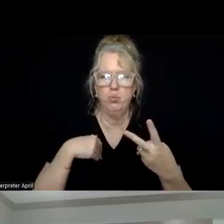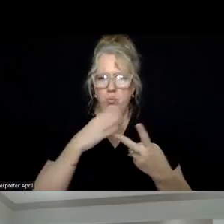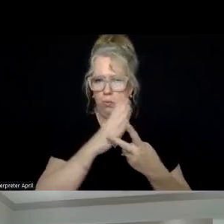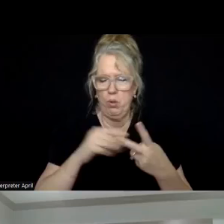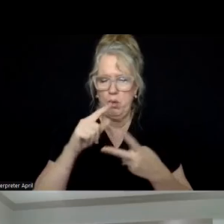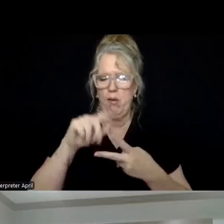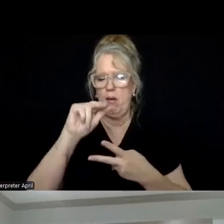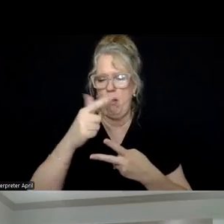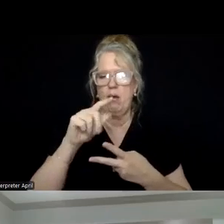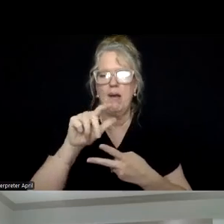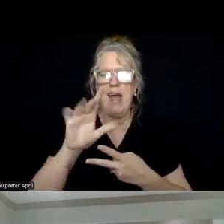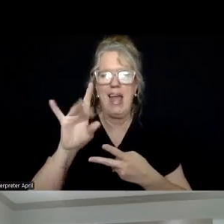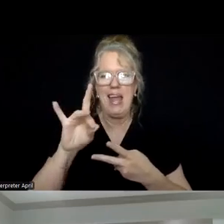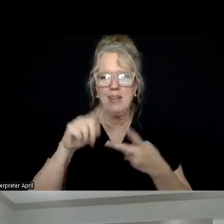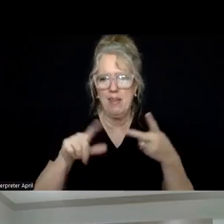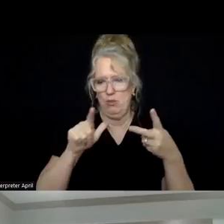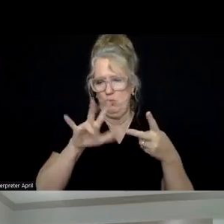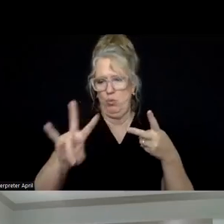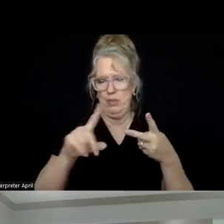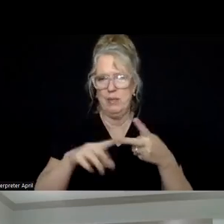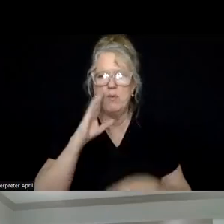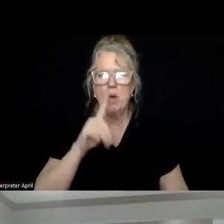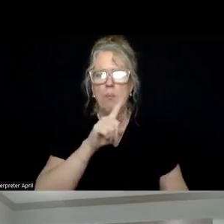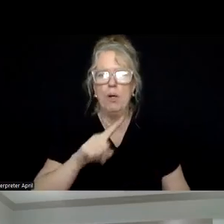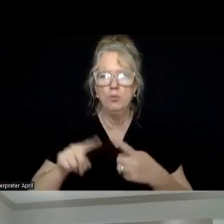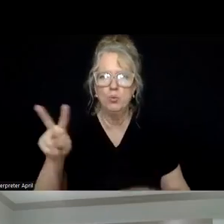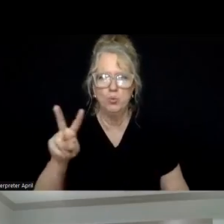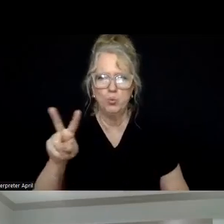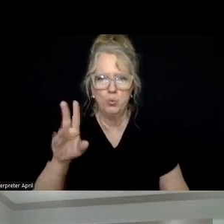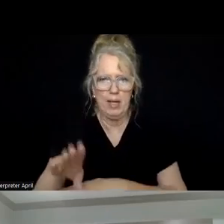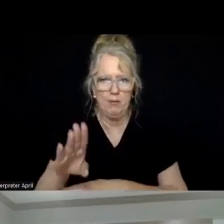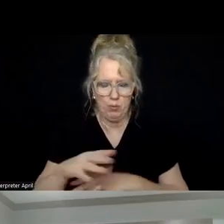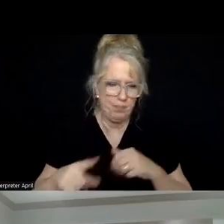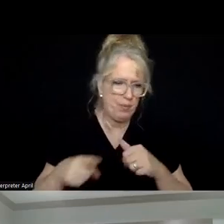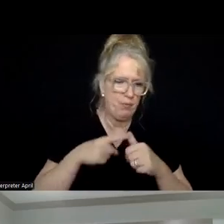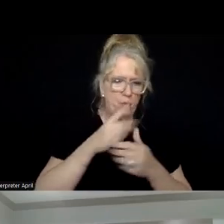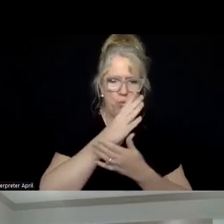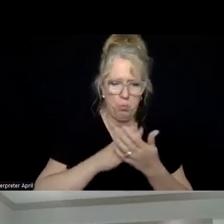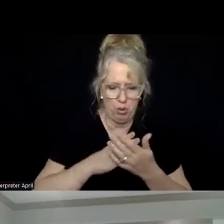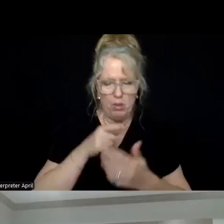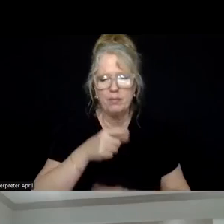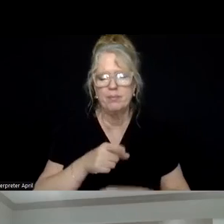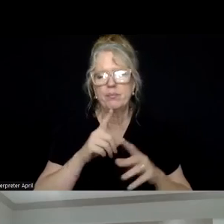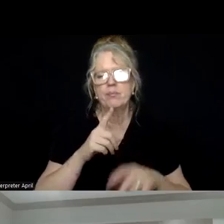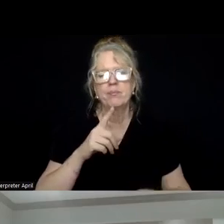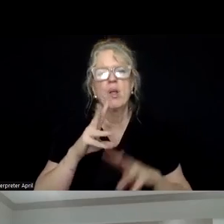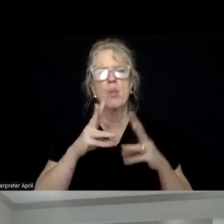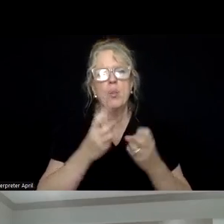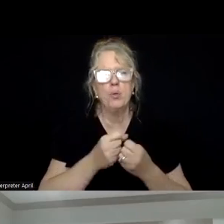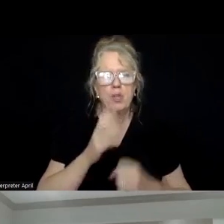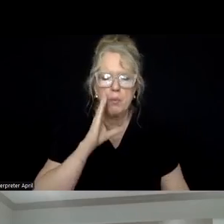8th and the 27th from one to two in the afternoon. Uh, the first part of the webinar will begin with some